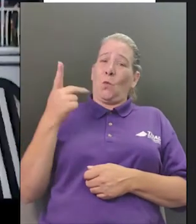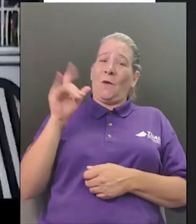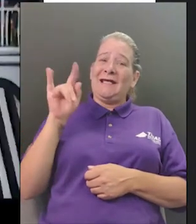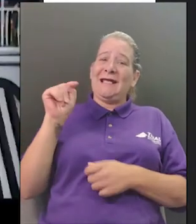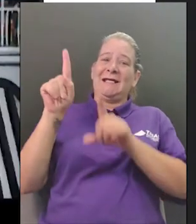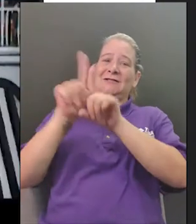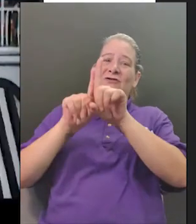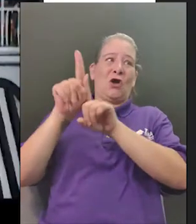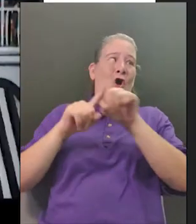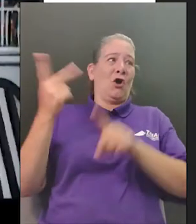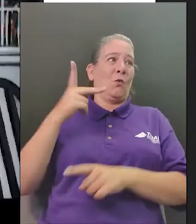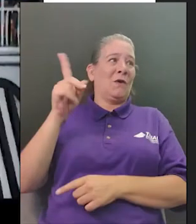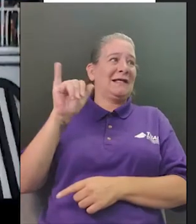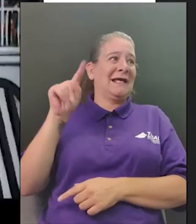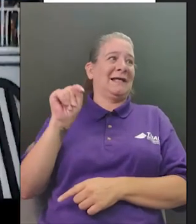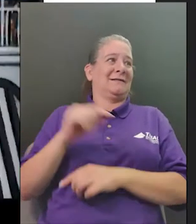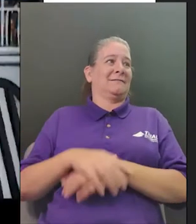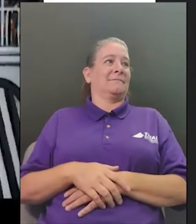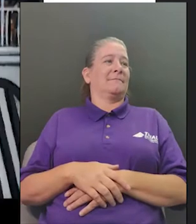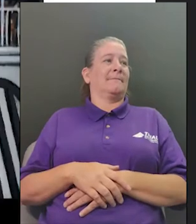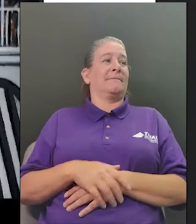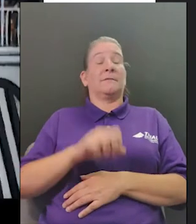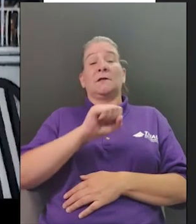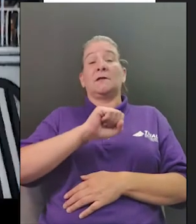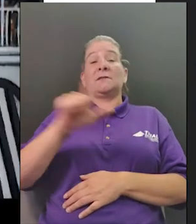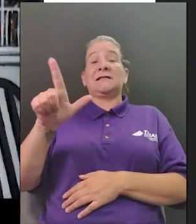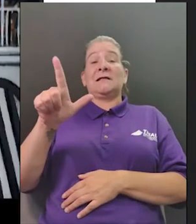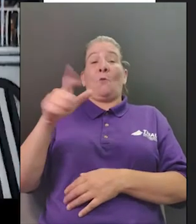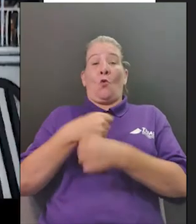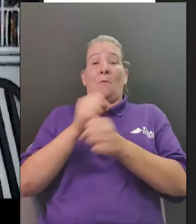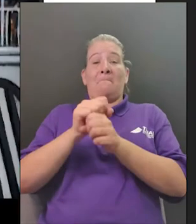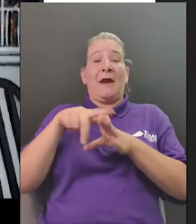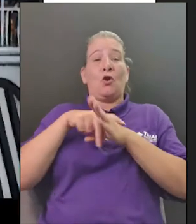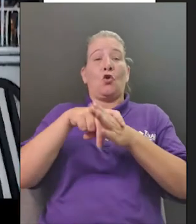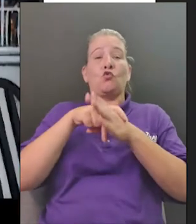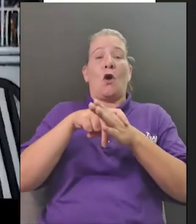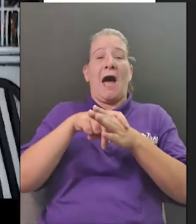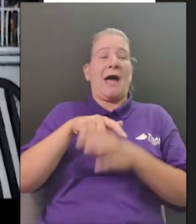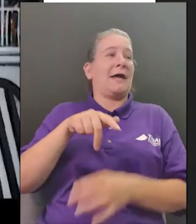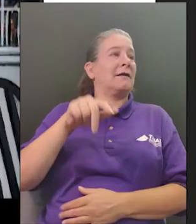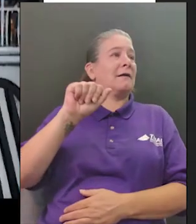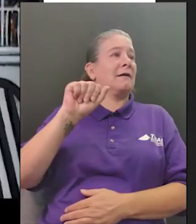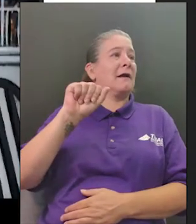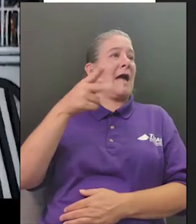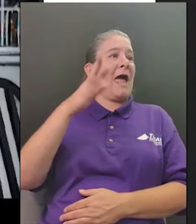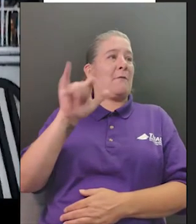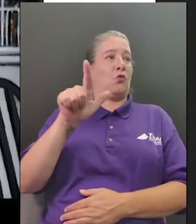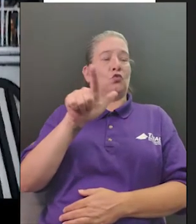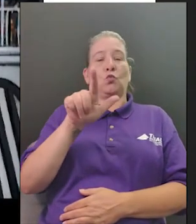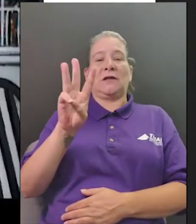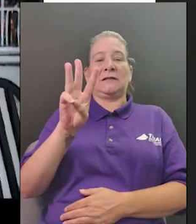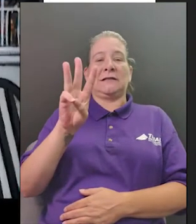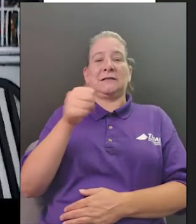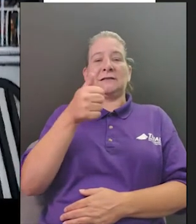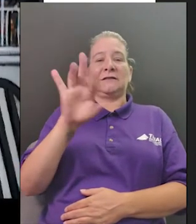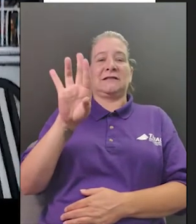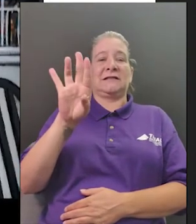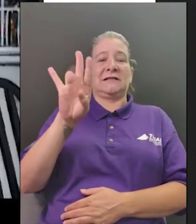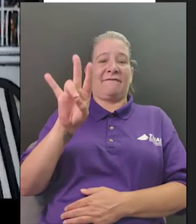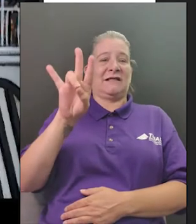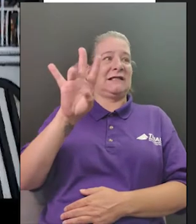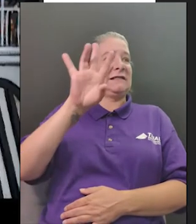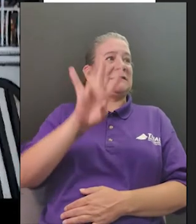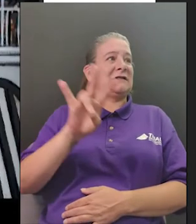sibyl londington made her ride on april 26 1777 through what is known